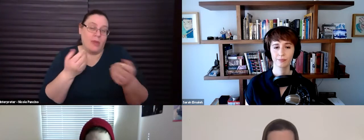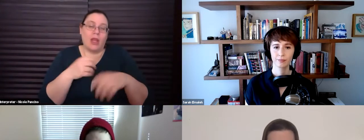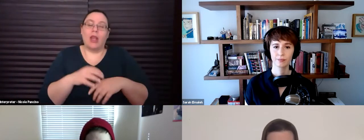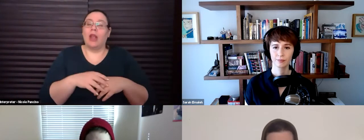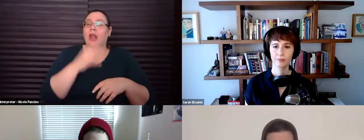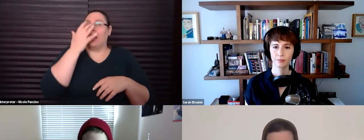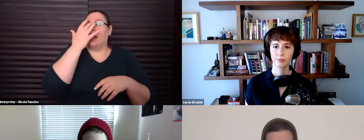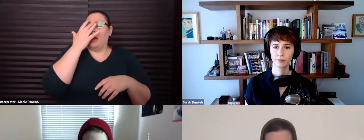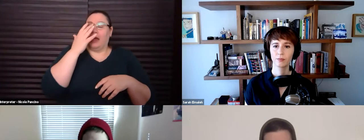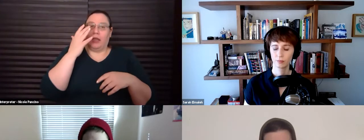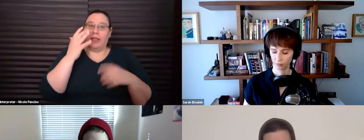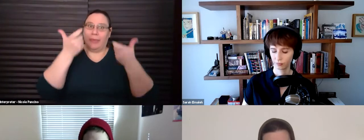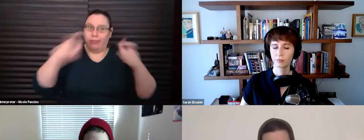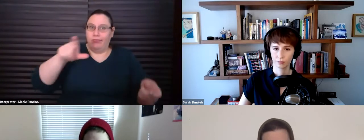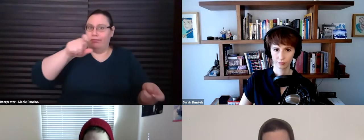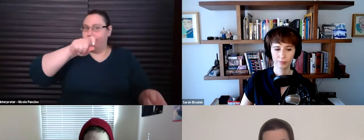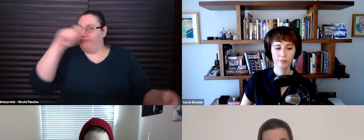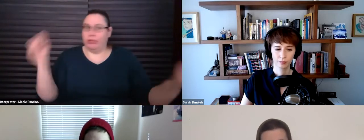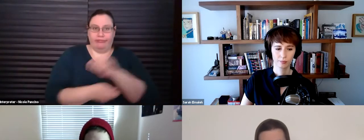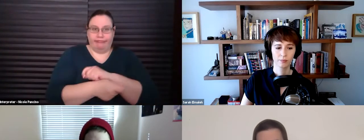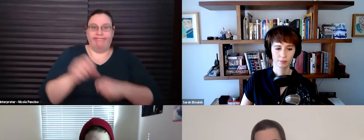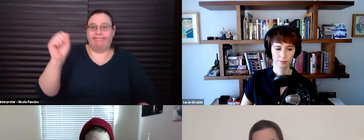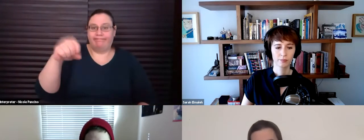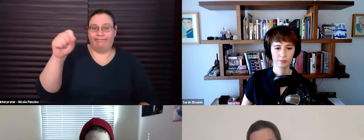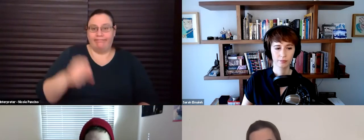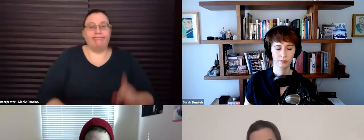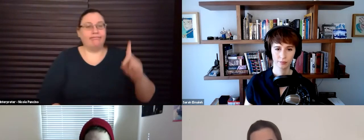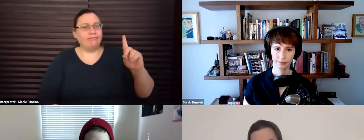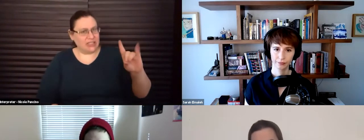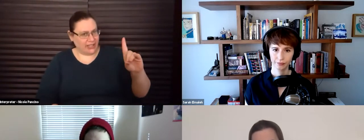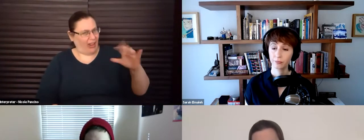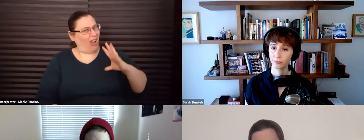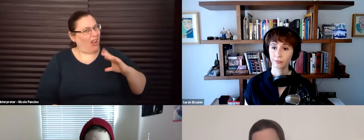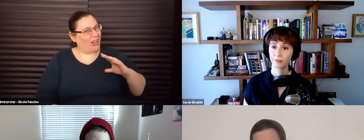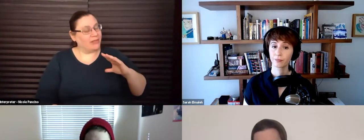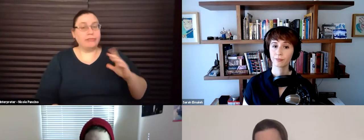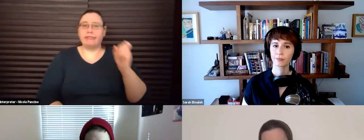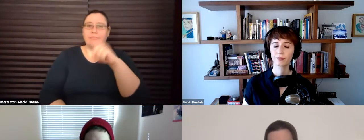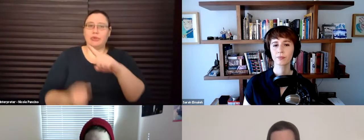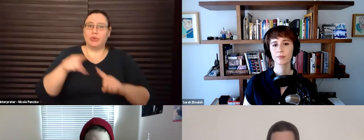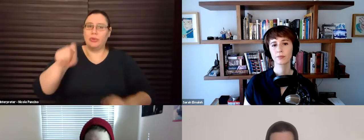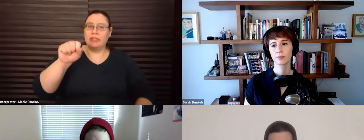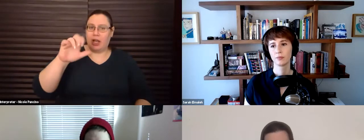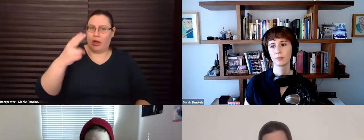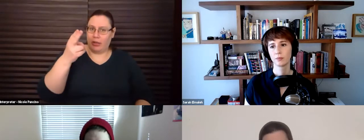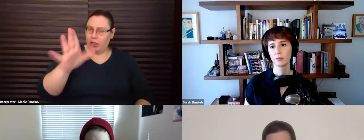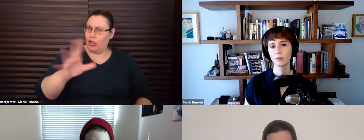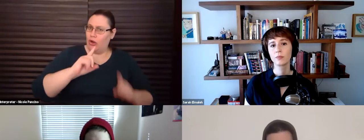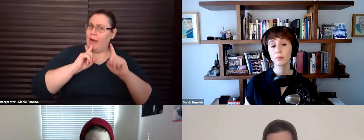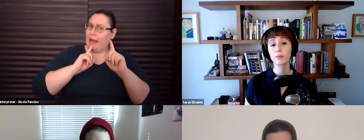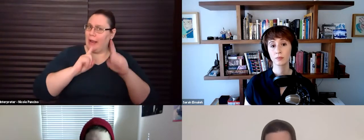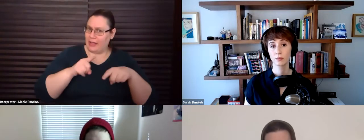it's been a major overhaul. Nice. Uh, and so Sarah, uh, I found your answer to this when we were